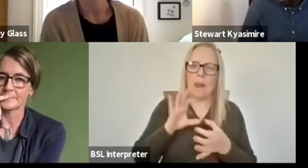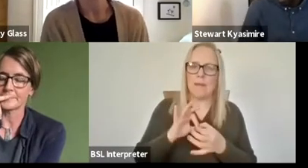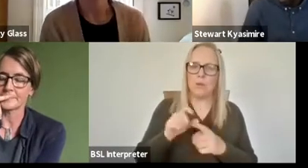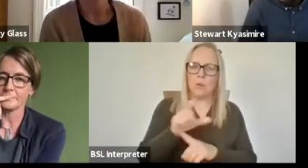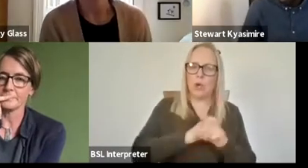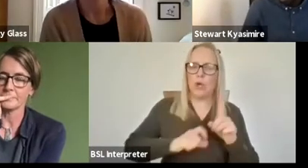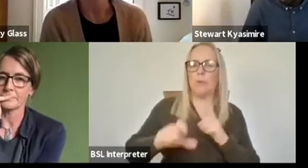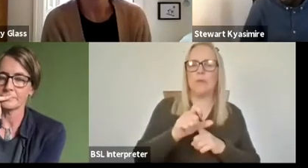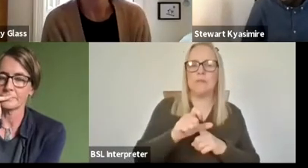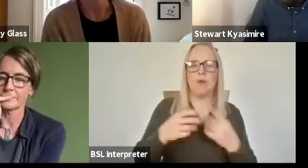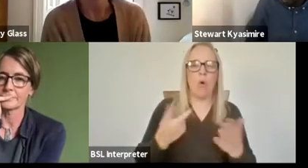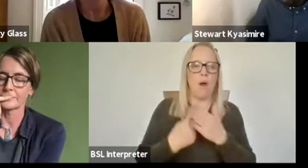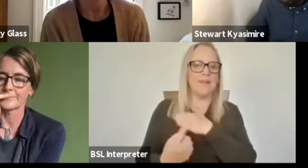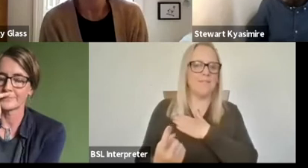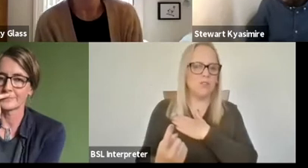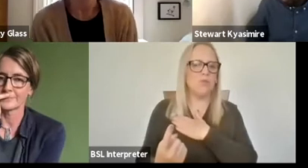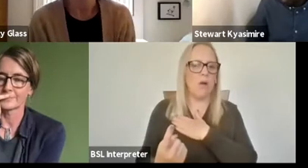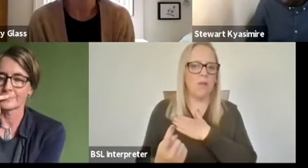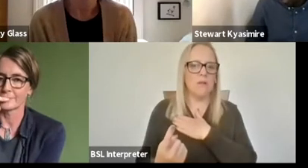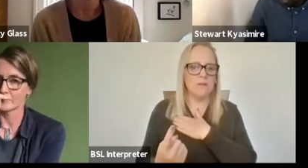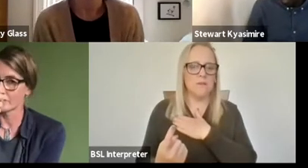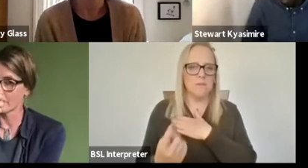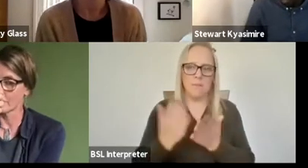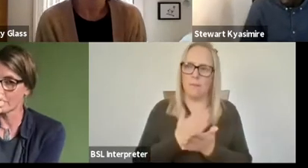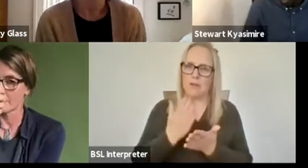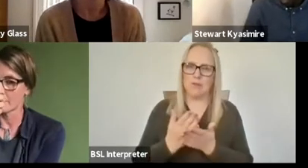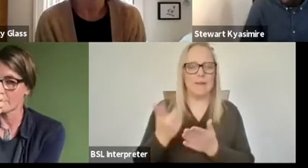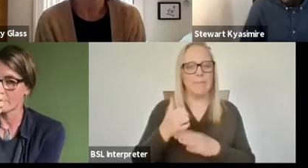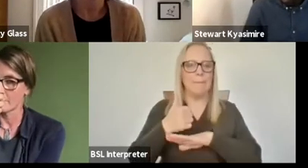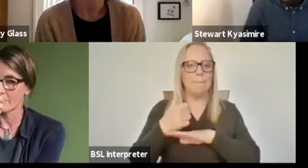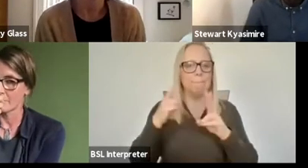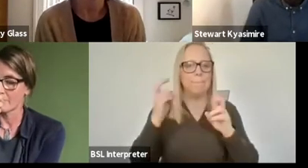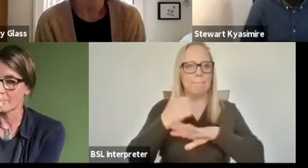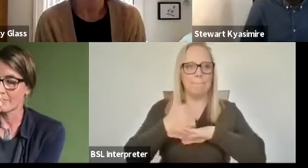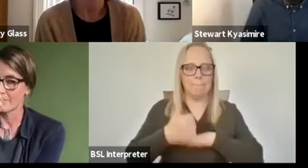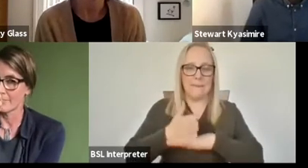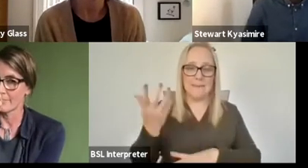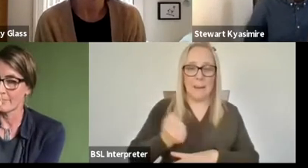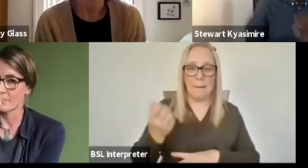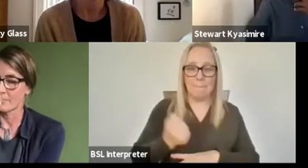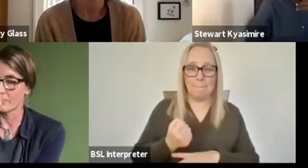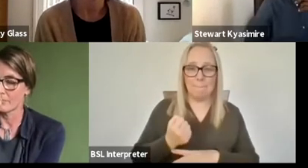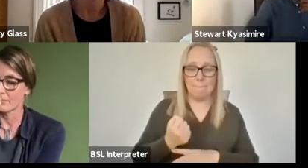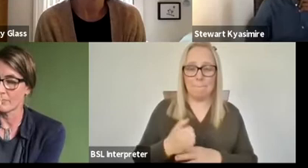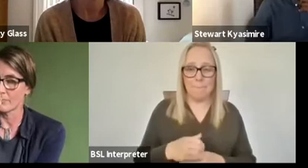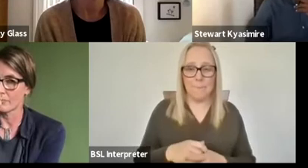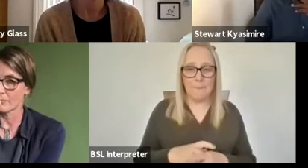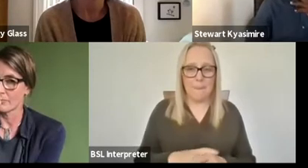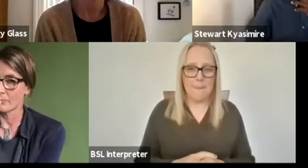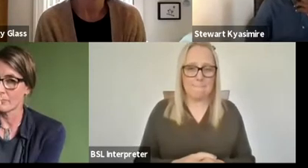or individuals that they just have a basic income to to to to do the work that they need to do like that